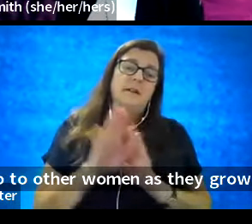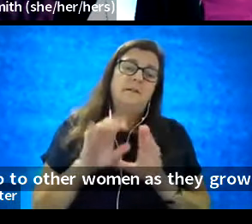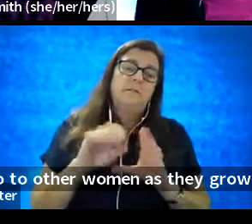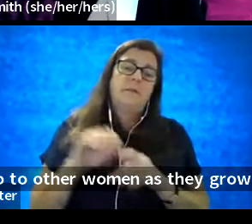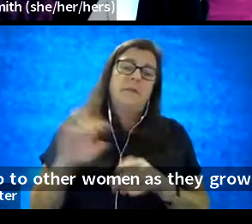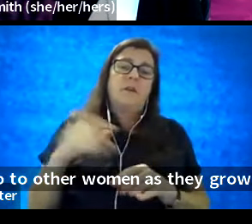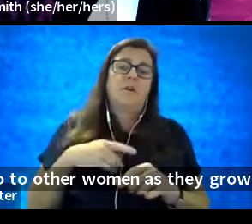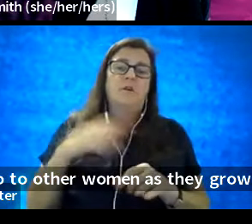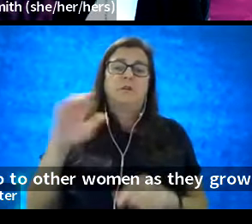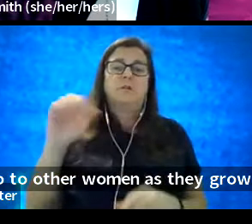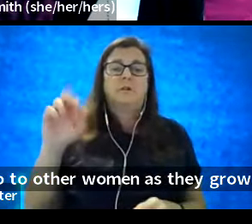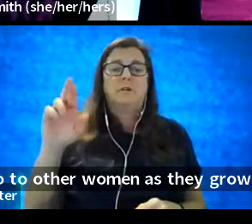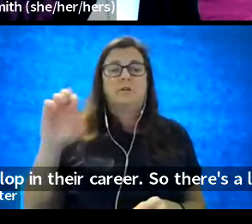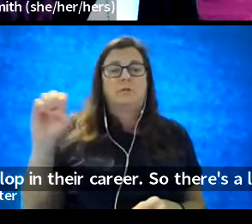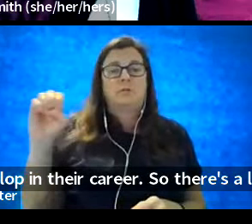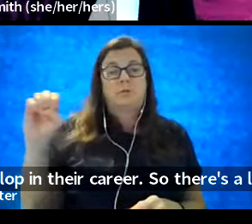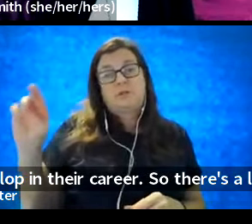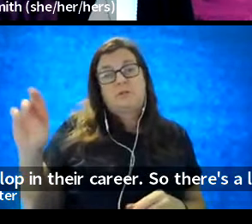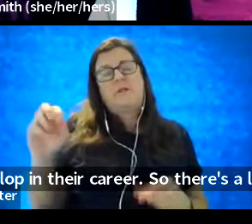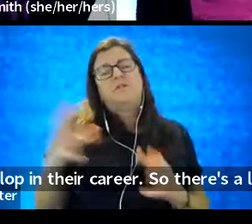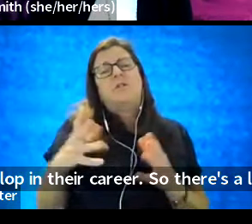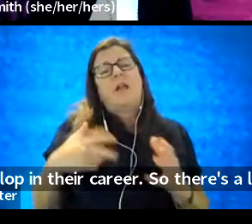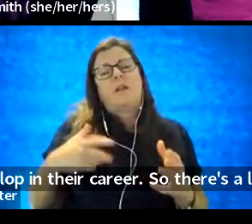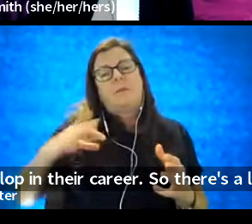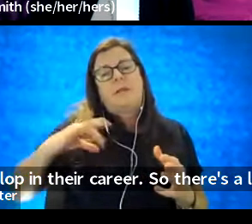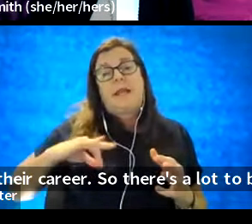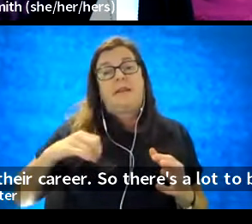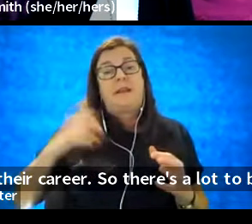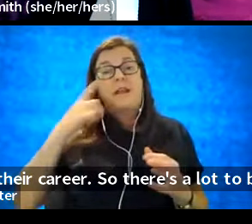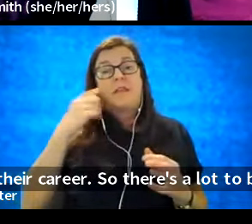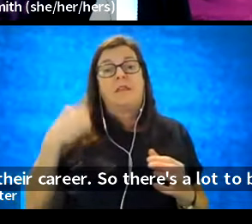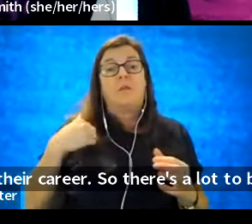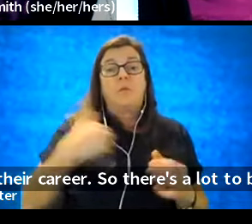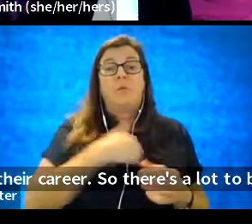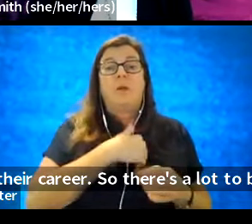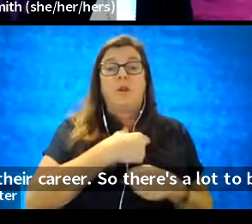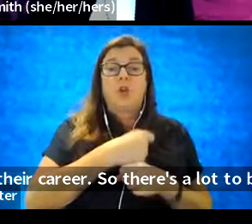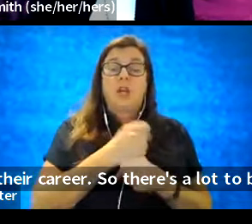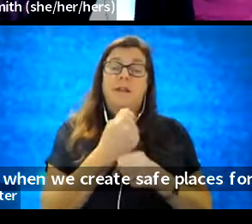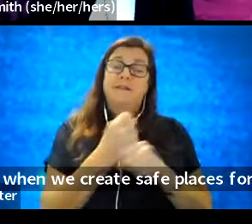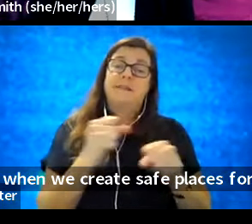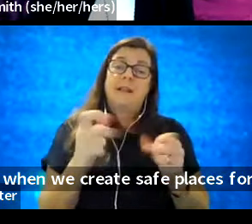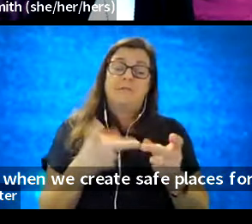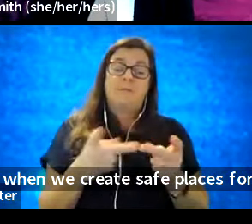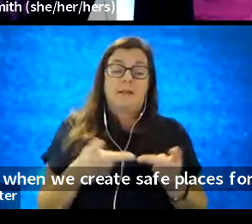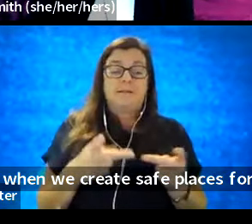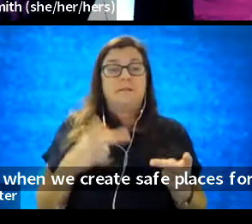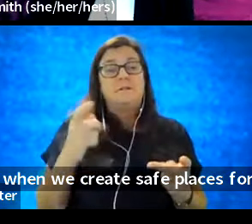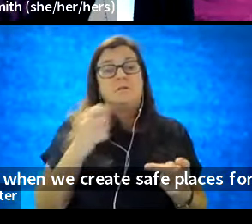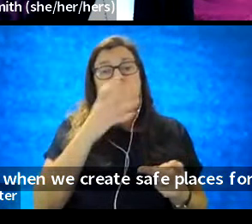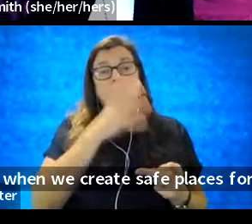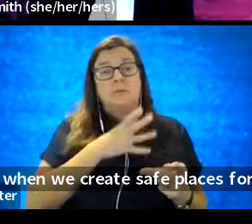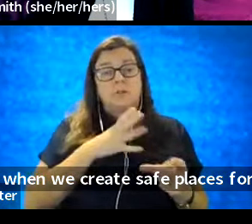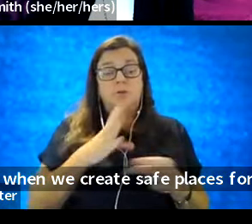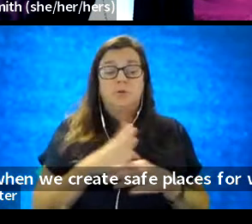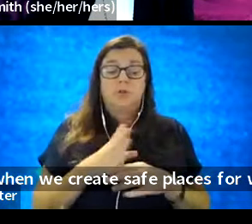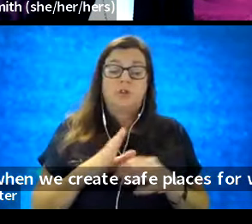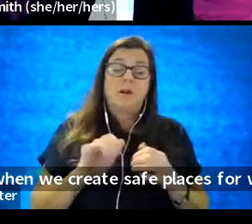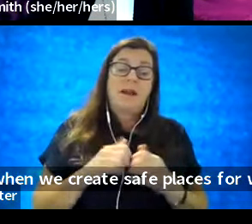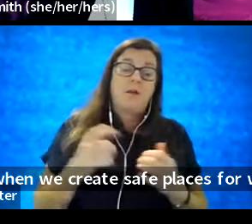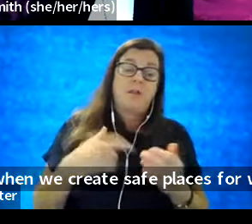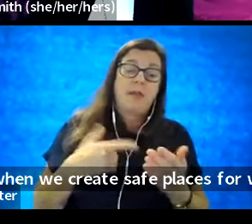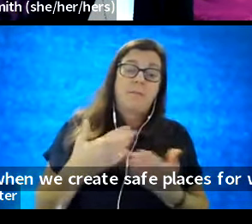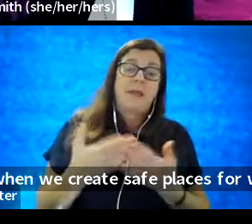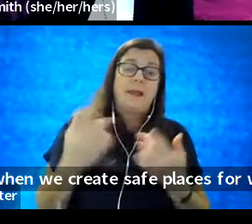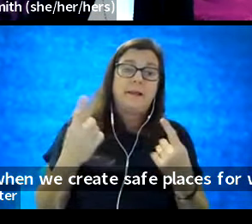career. So, there's a lot to be gained, and I think when we create safe places for women to share how they made it,